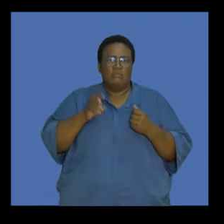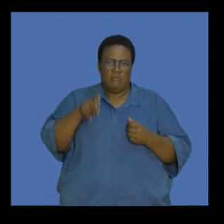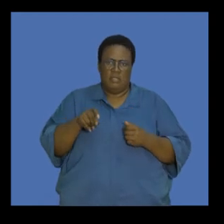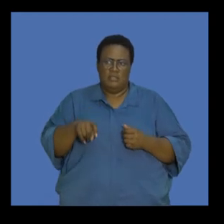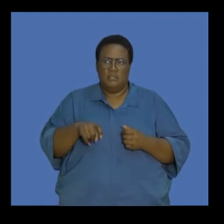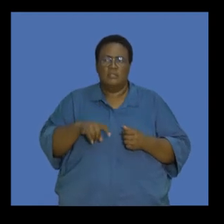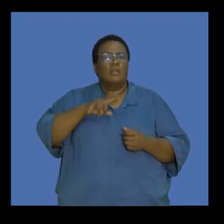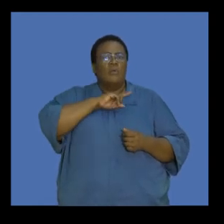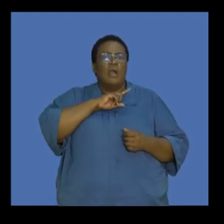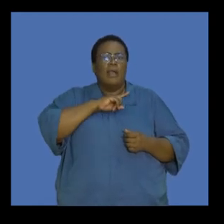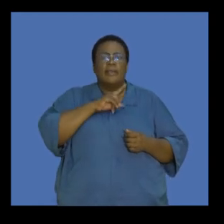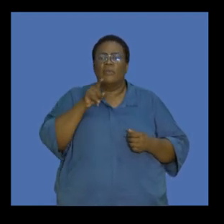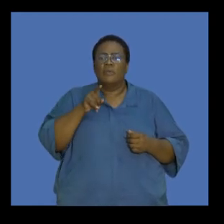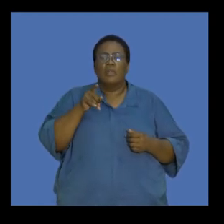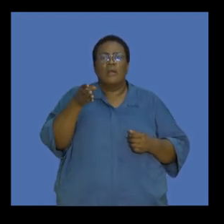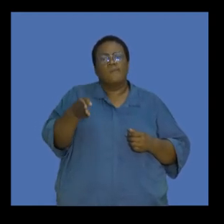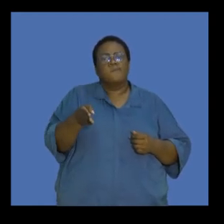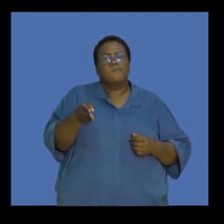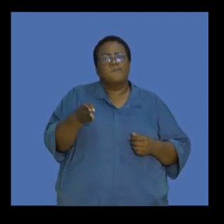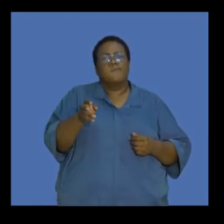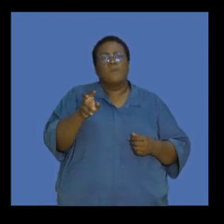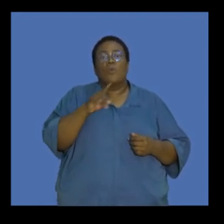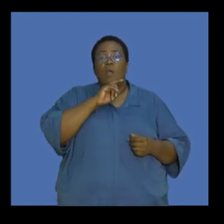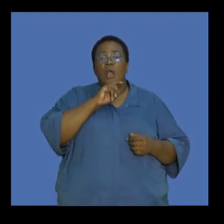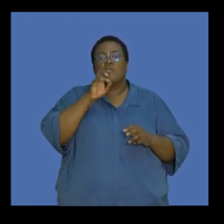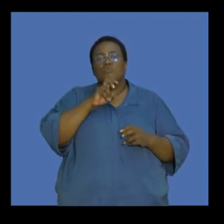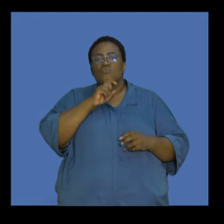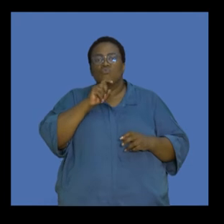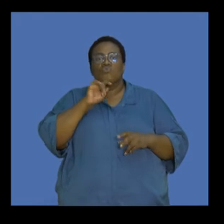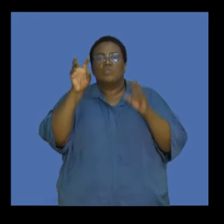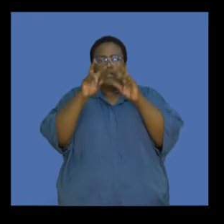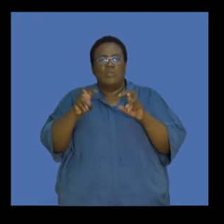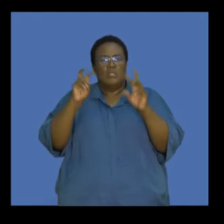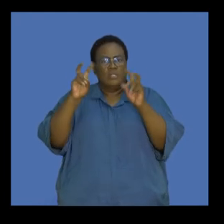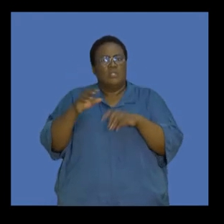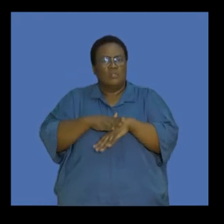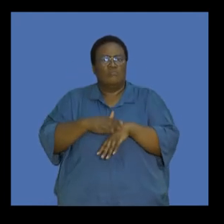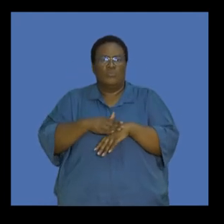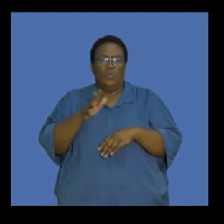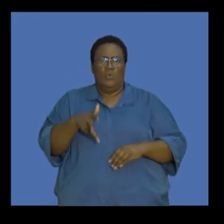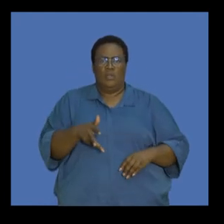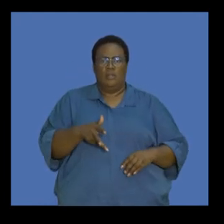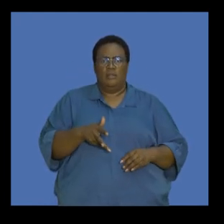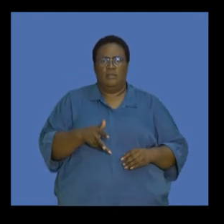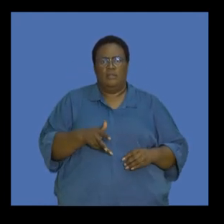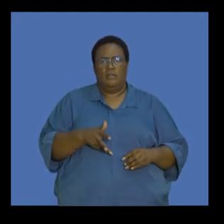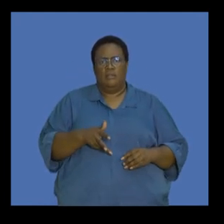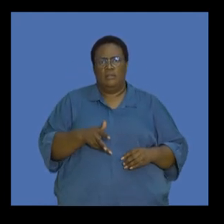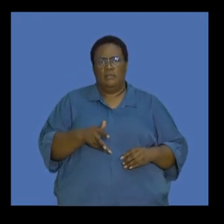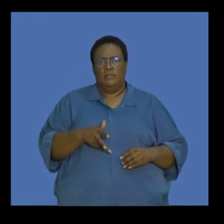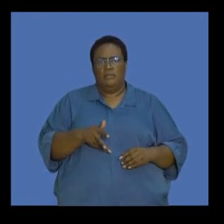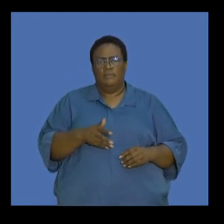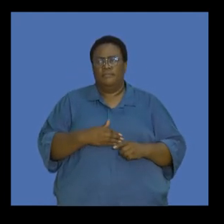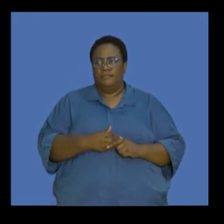that it doesn't have to be on a standby mode where it's going to be using electricity even to just be keeping the device on